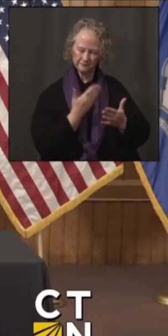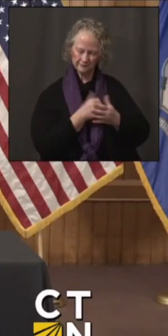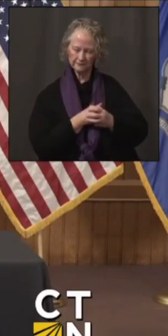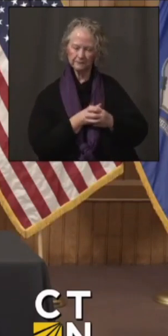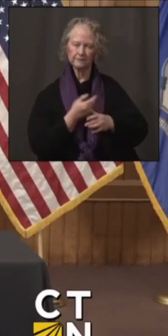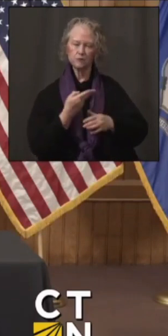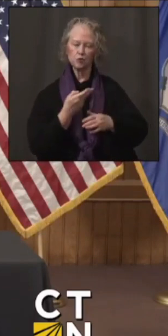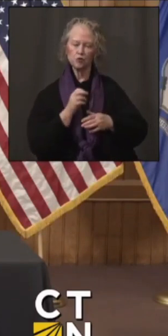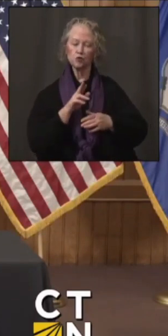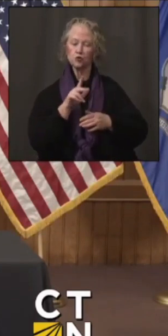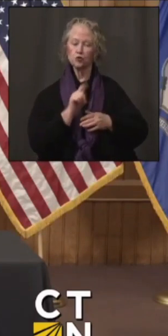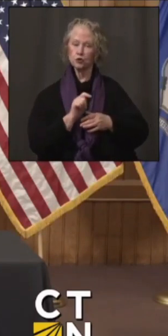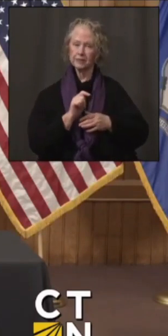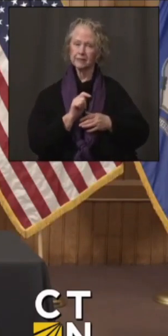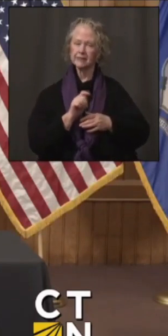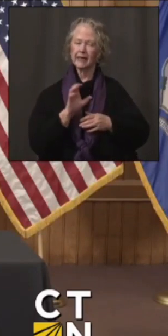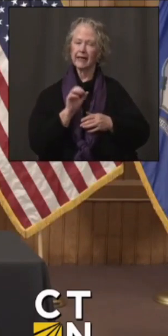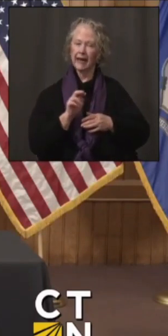Hurston media.